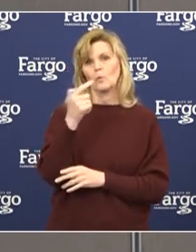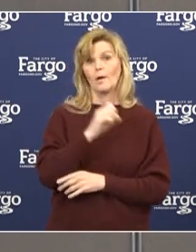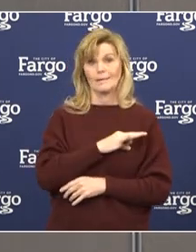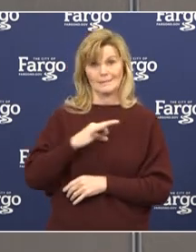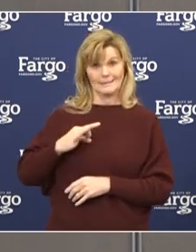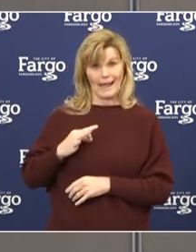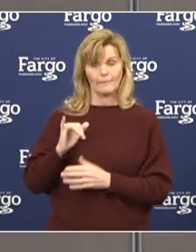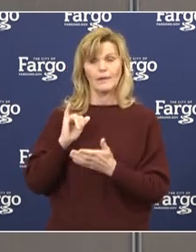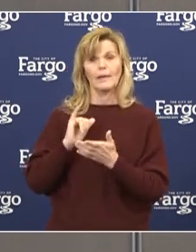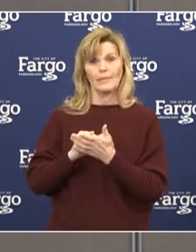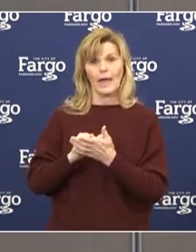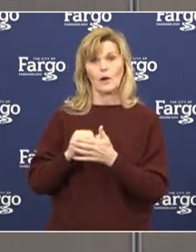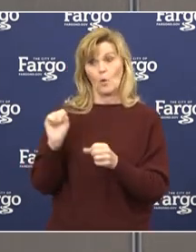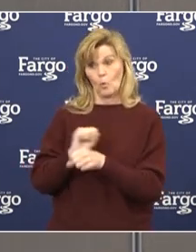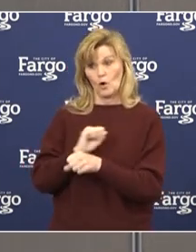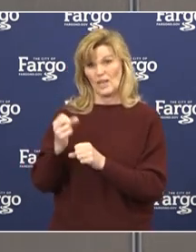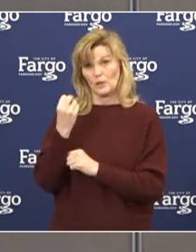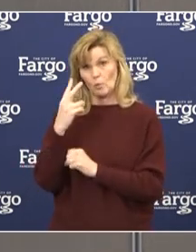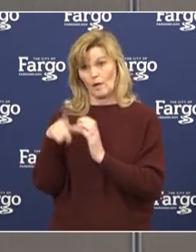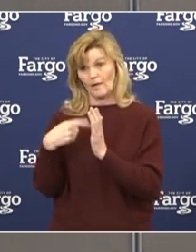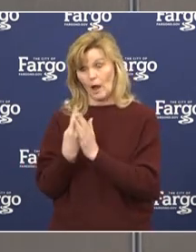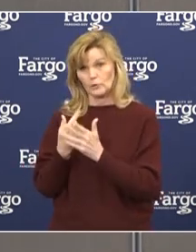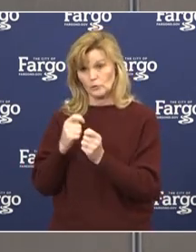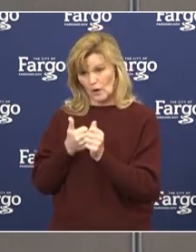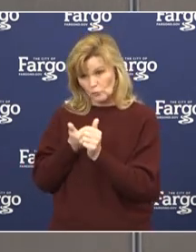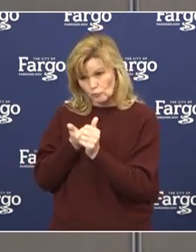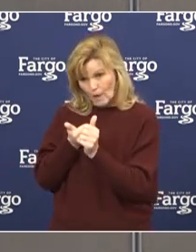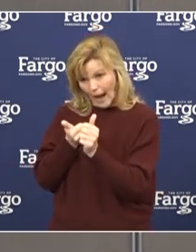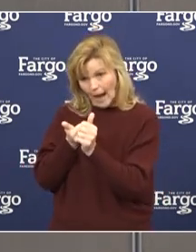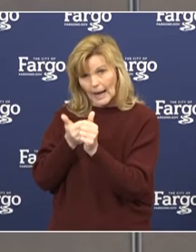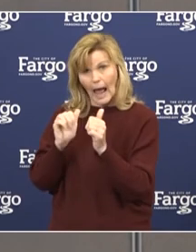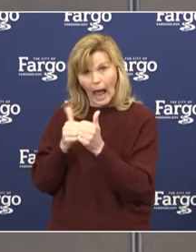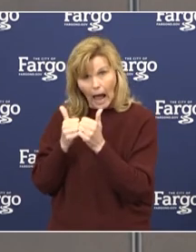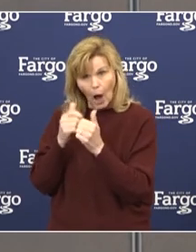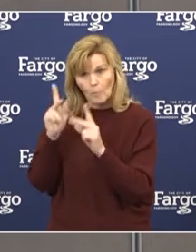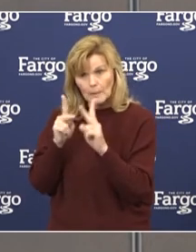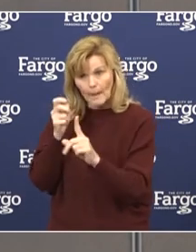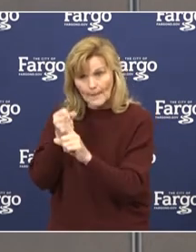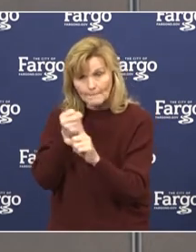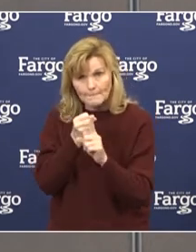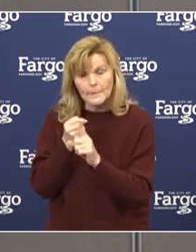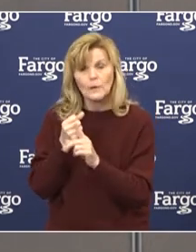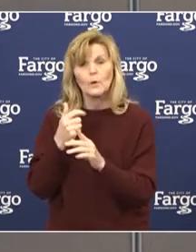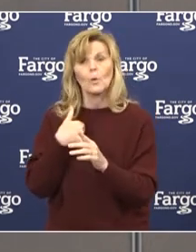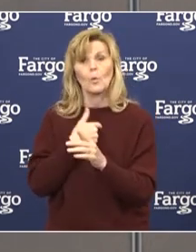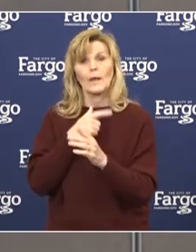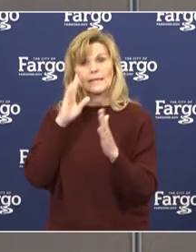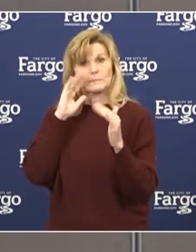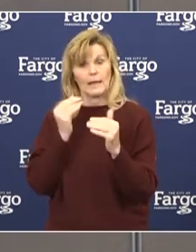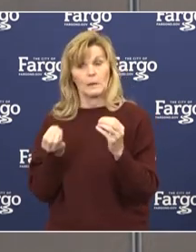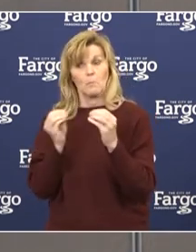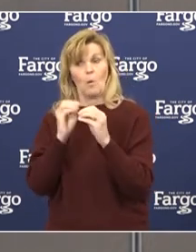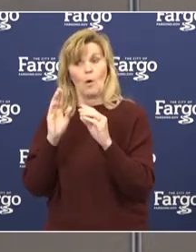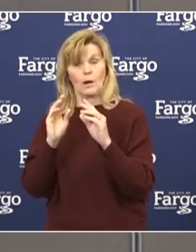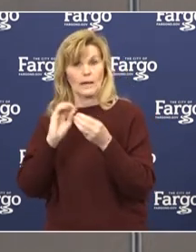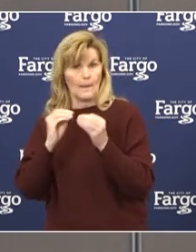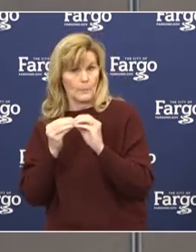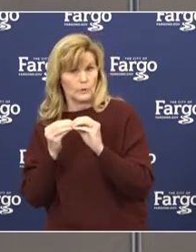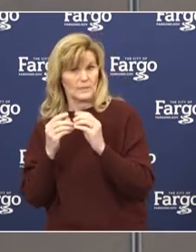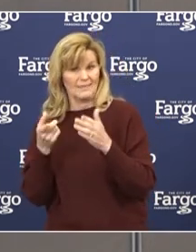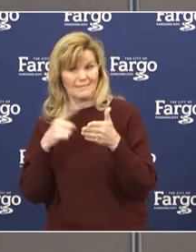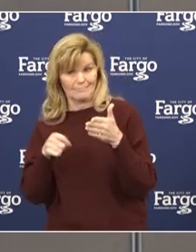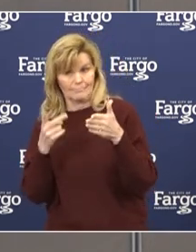covering 12 hours a day for contact tracing efforts, and we're planning for some higher numbers in the next couple of weeks,